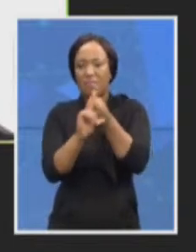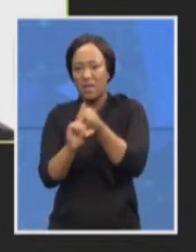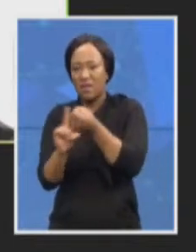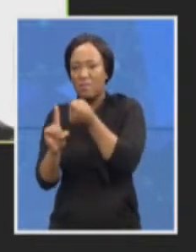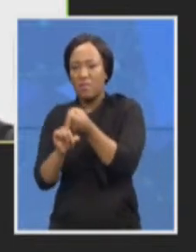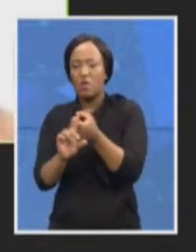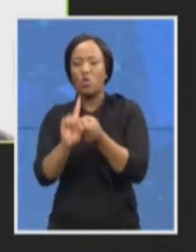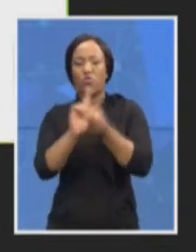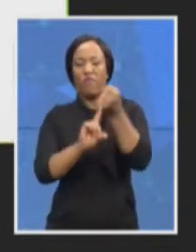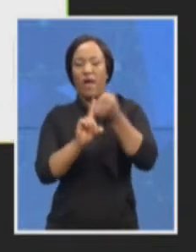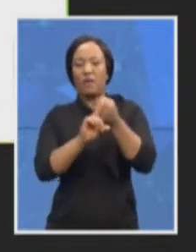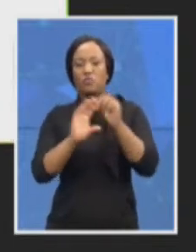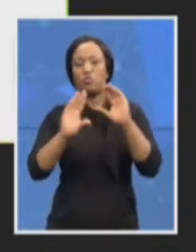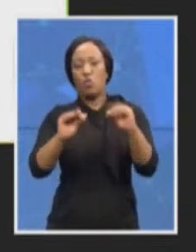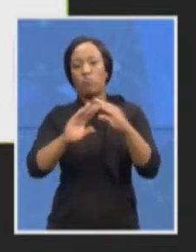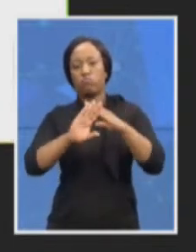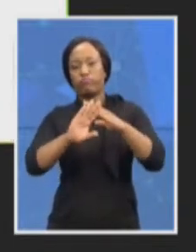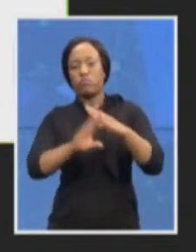you for that question.